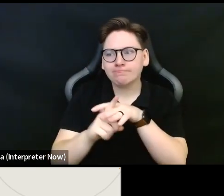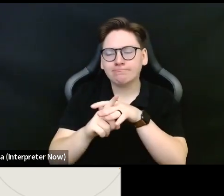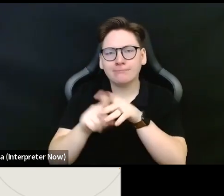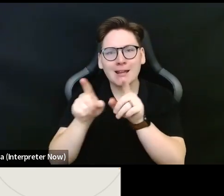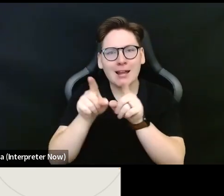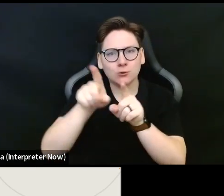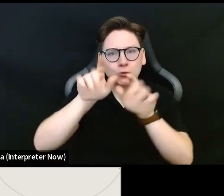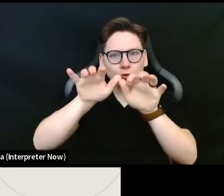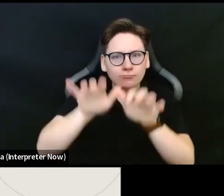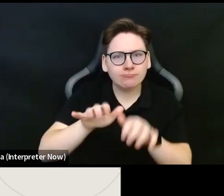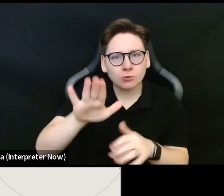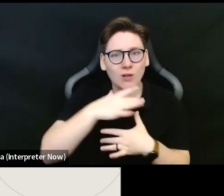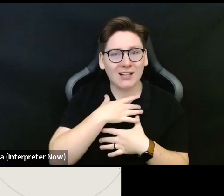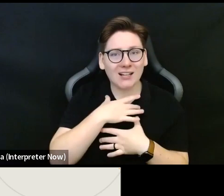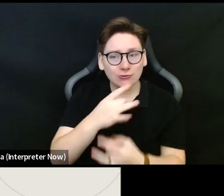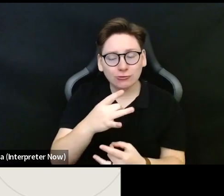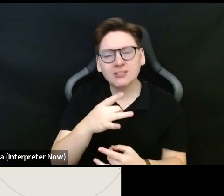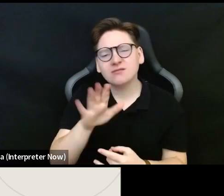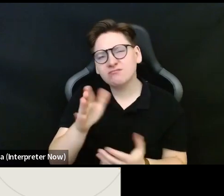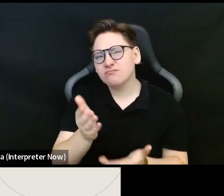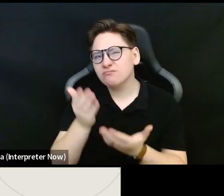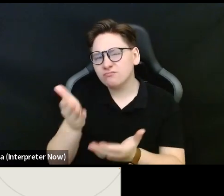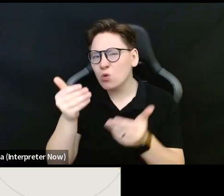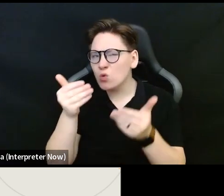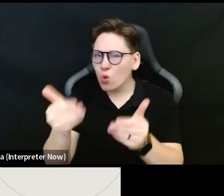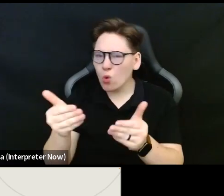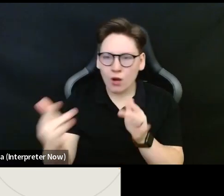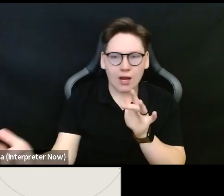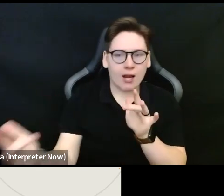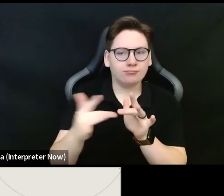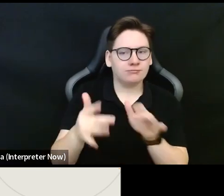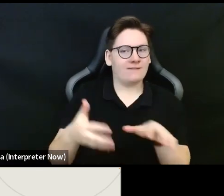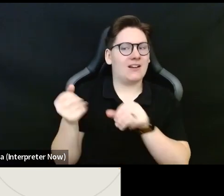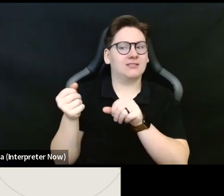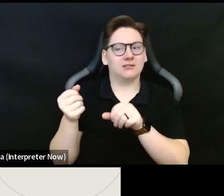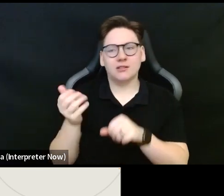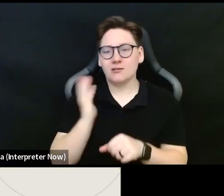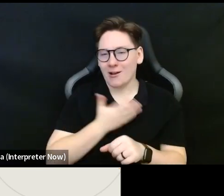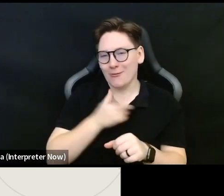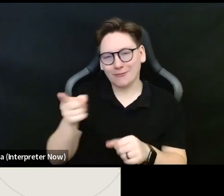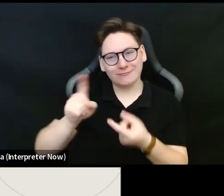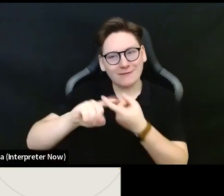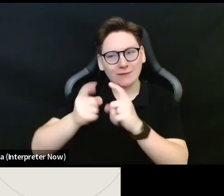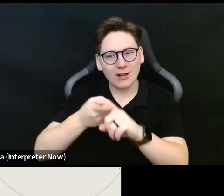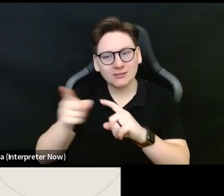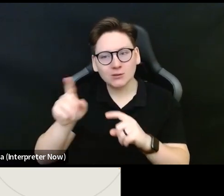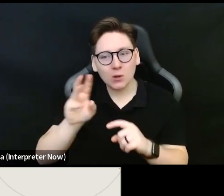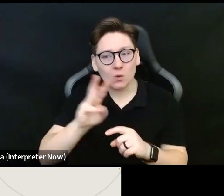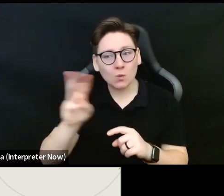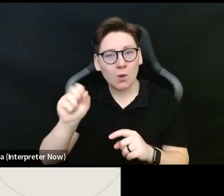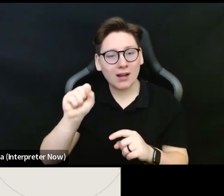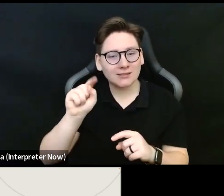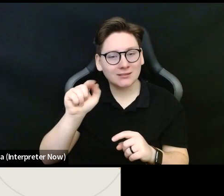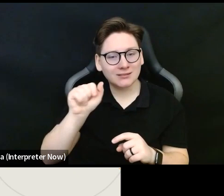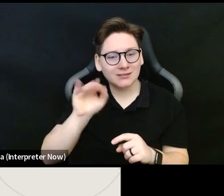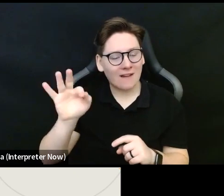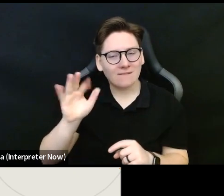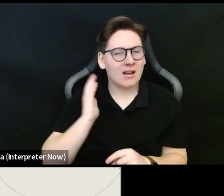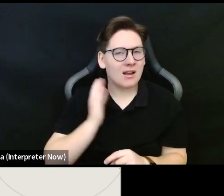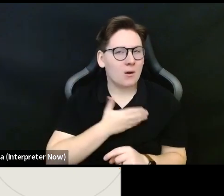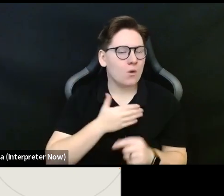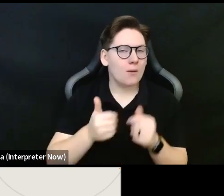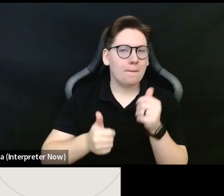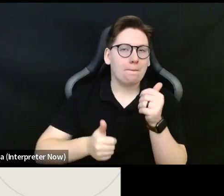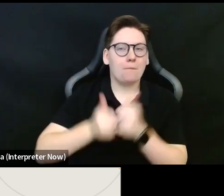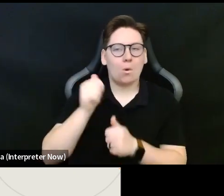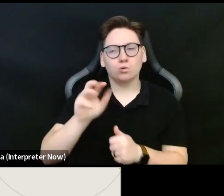are quite specific, we do recommend you getting in touch with our friends at West Staff, which is the Western most regional